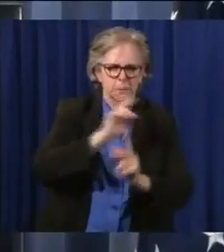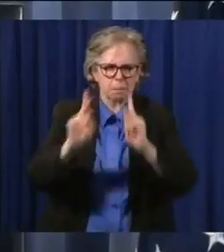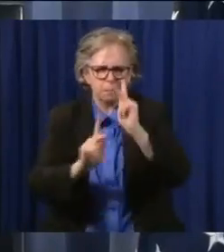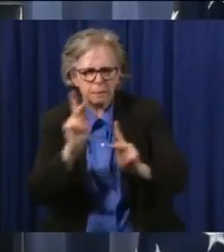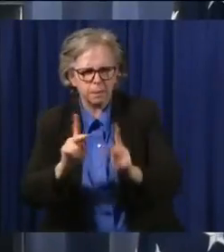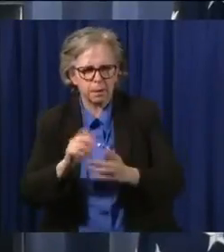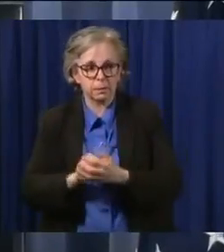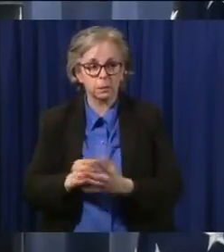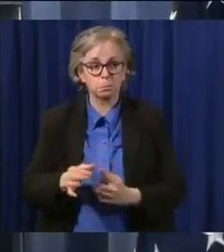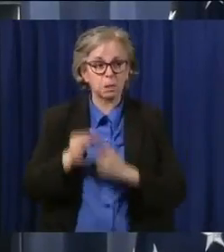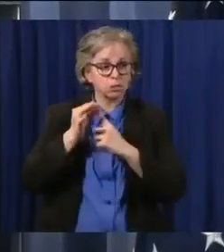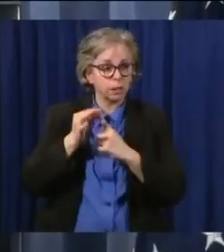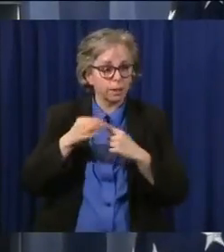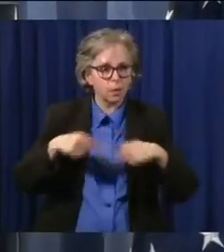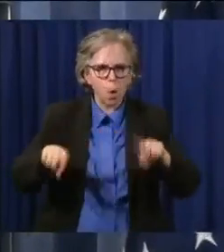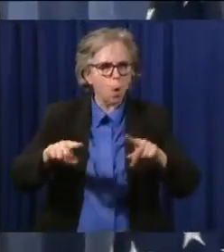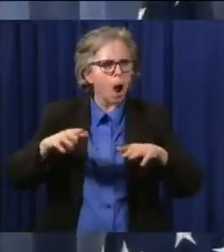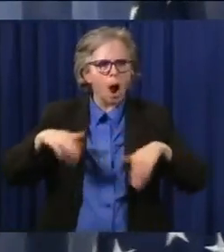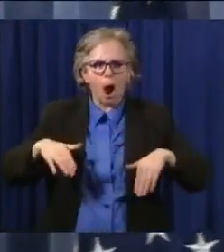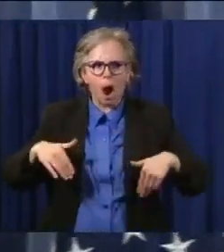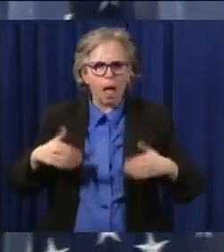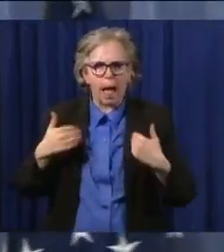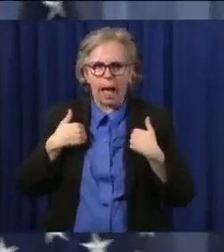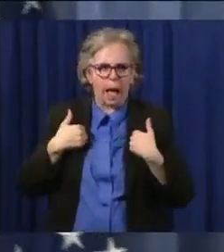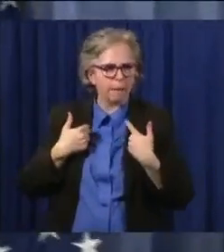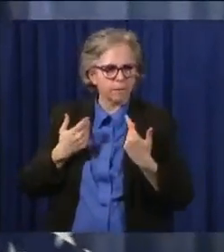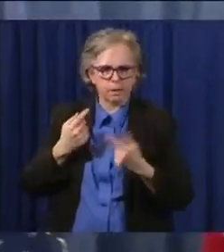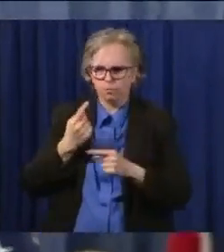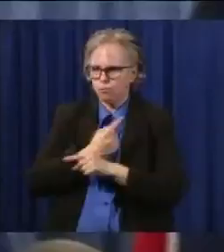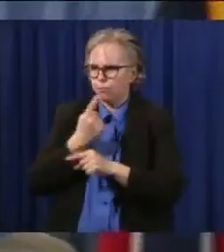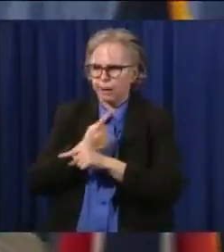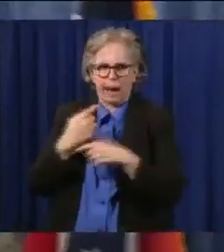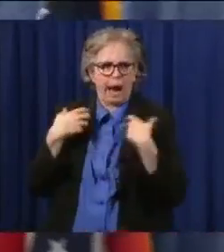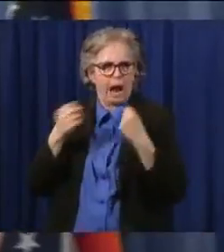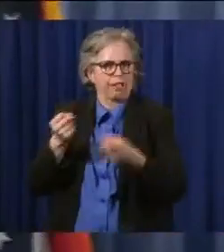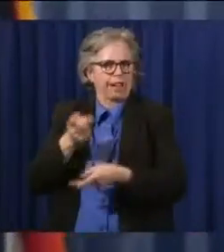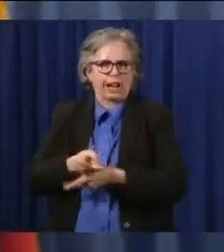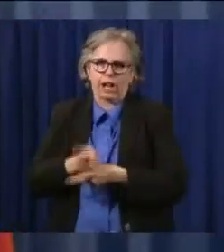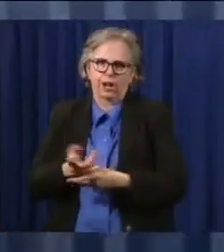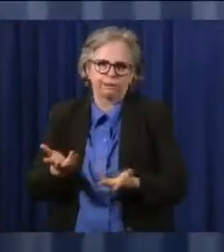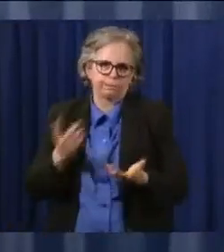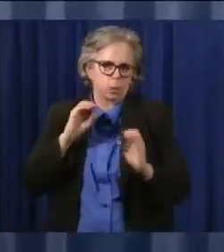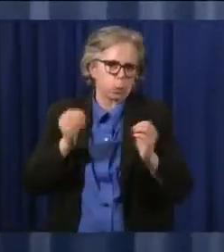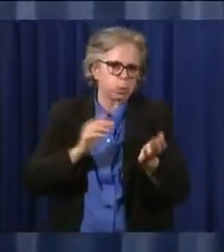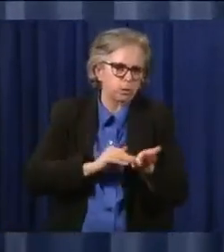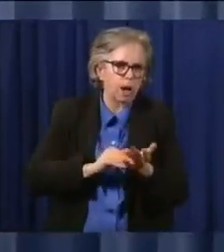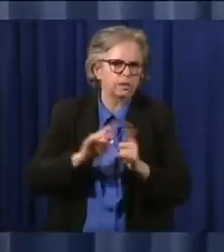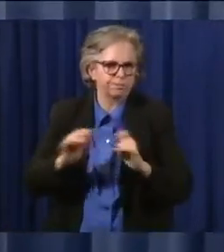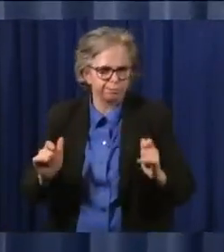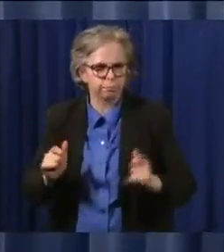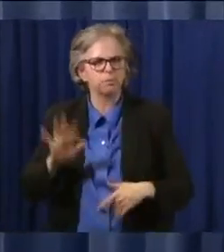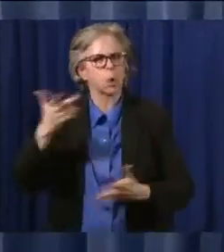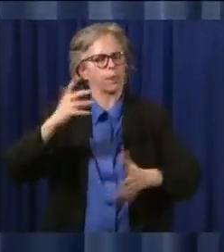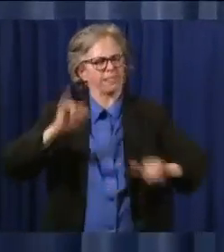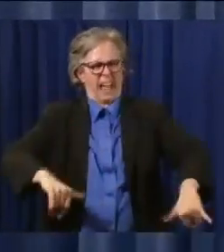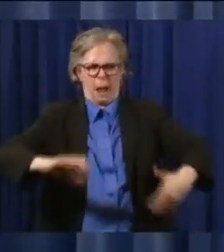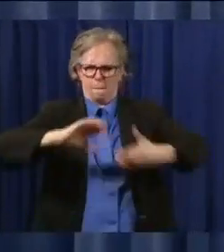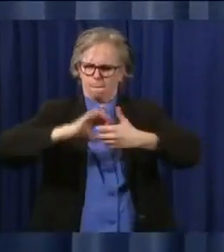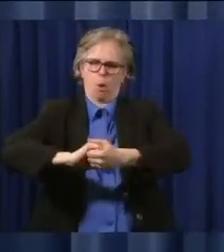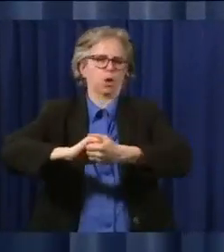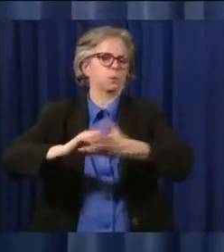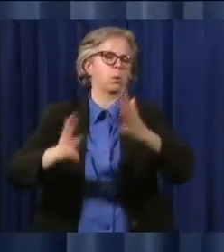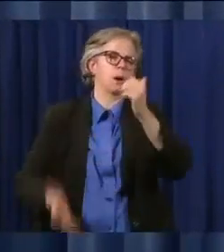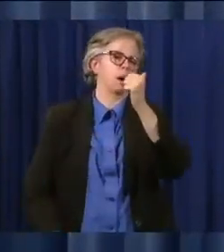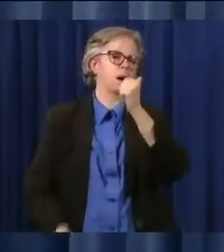that they need. So this partnership, we think, will help a great deal in regard to